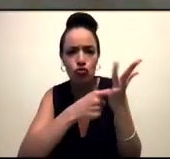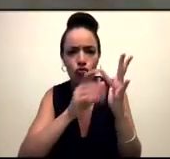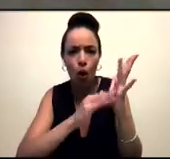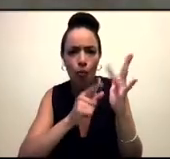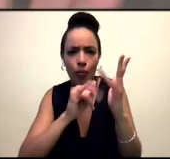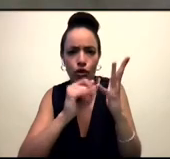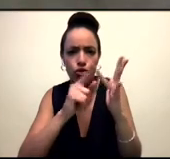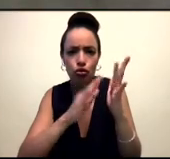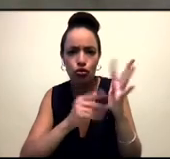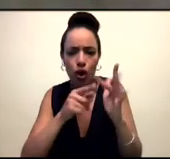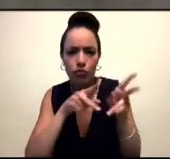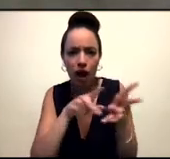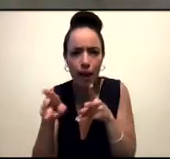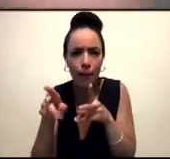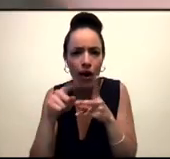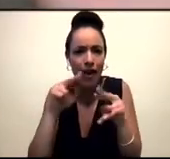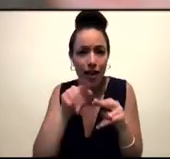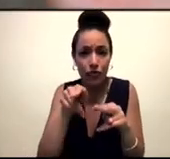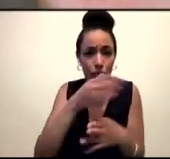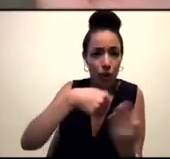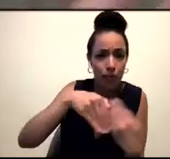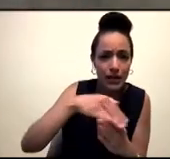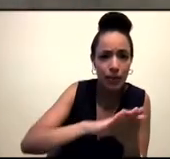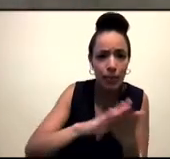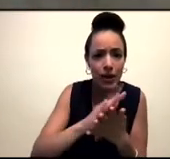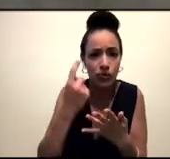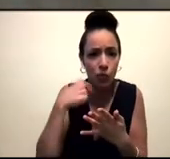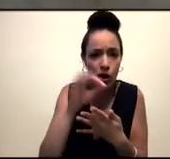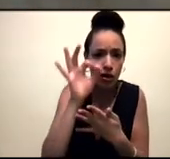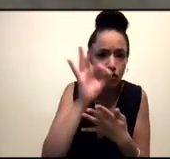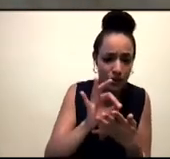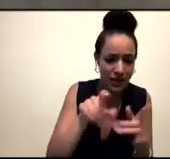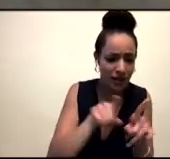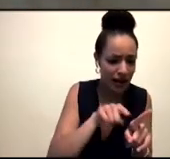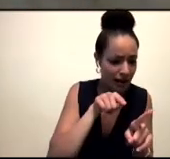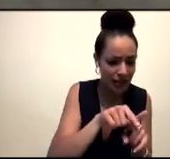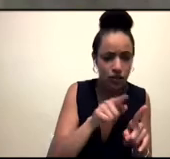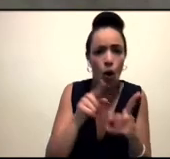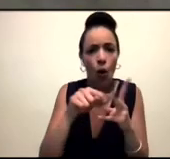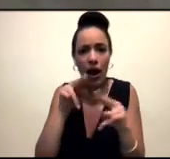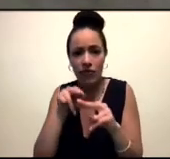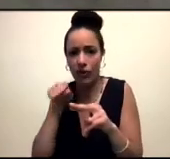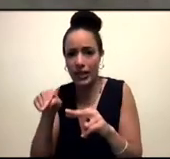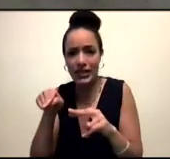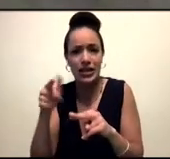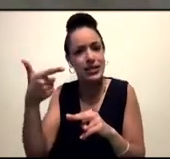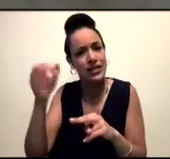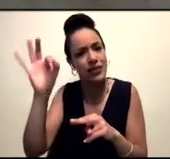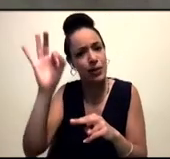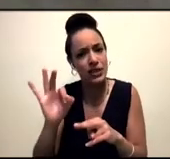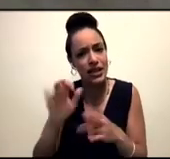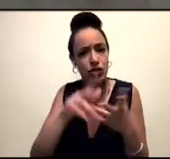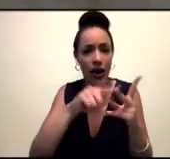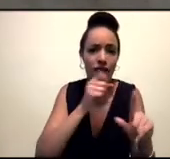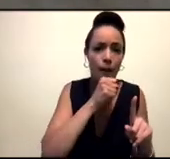two of these things. And if you're this, you should make 100% of your money. And if you're this, you should make 70%. And if you're neither, then you don't exist. These things are so